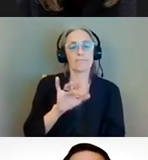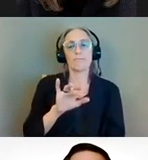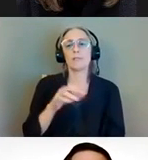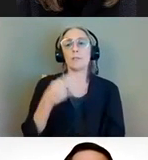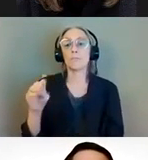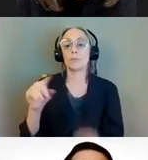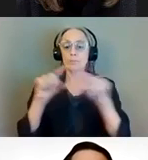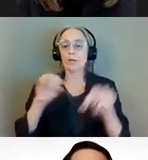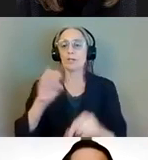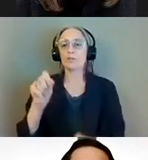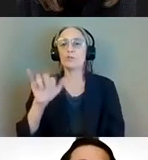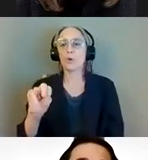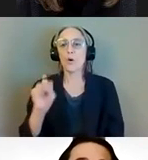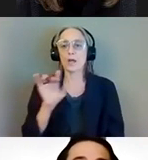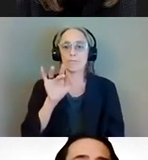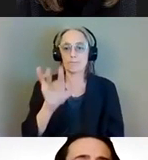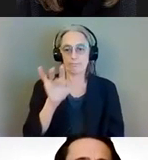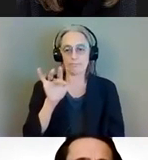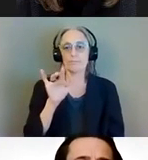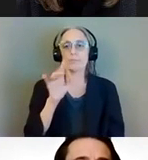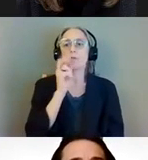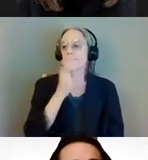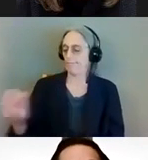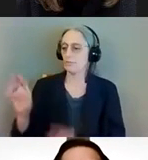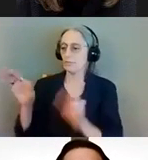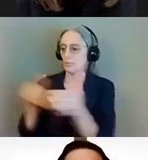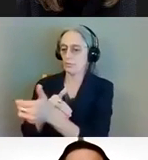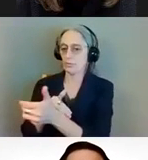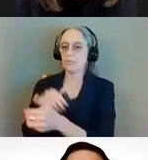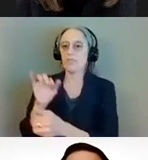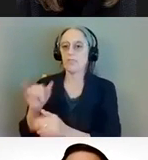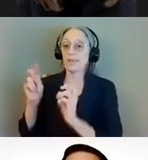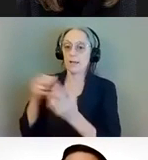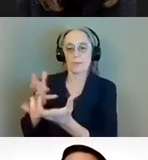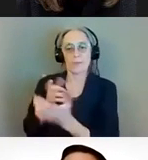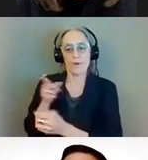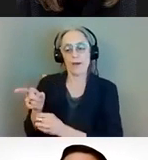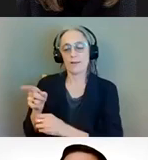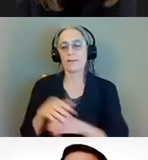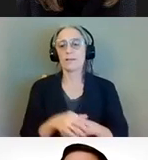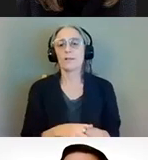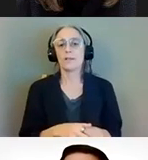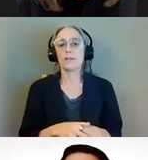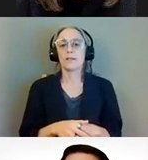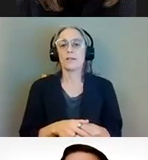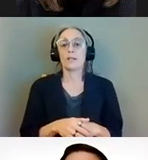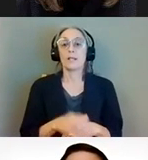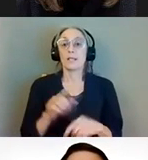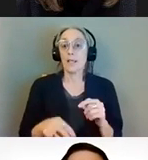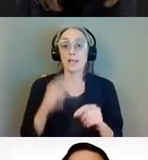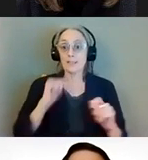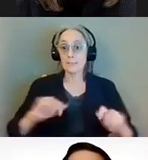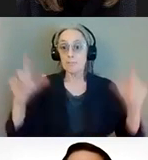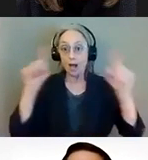join buttons um and if you don't see the pop-up just take a look at the tab in zoom that says breakout